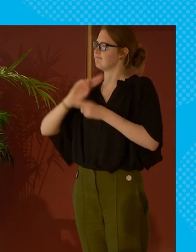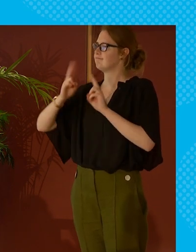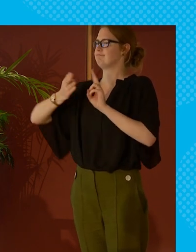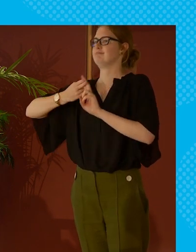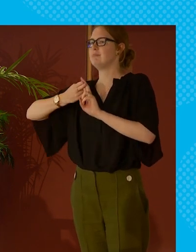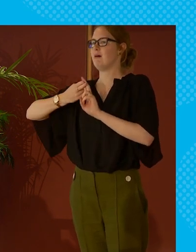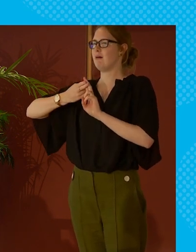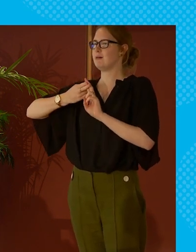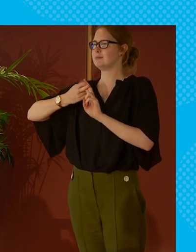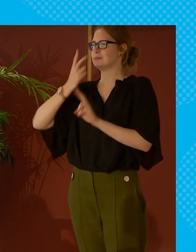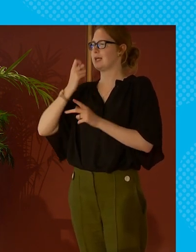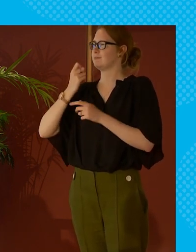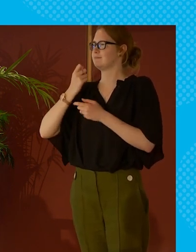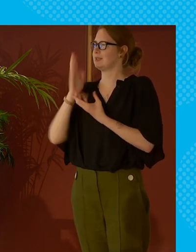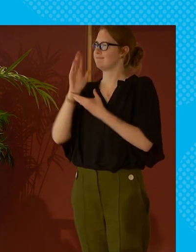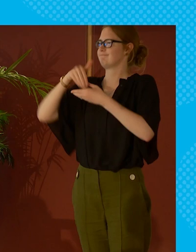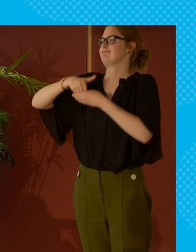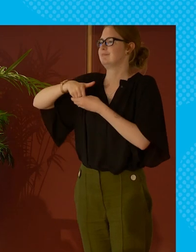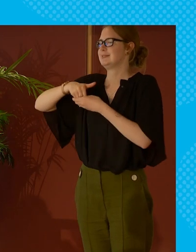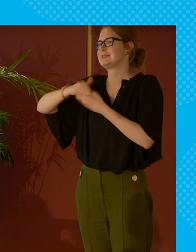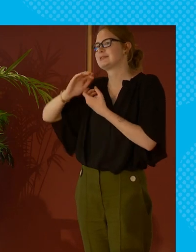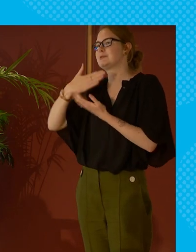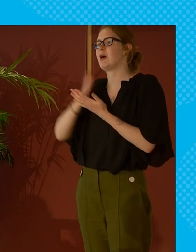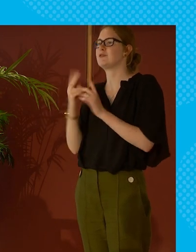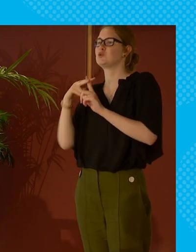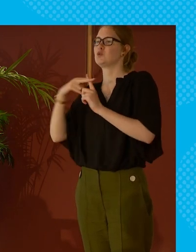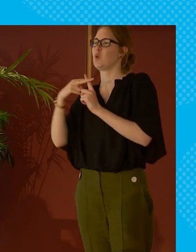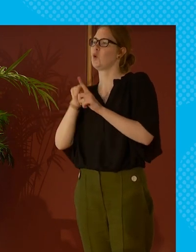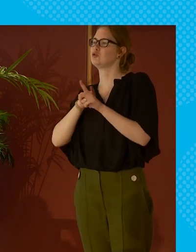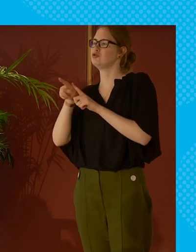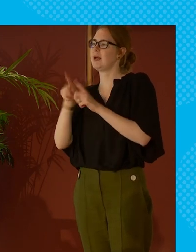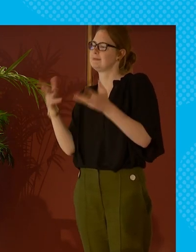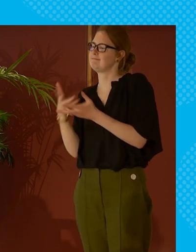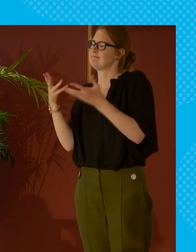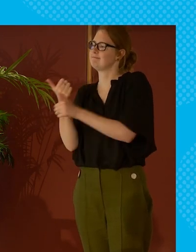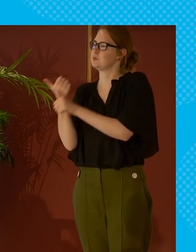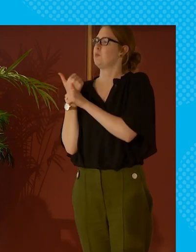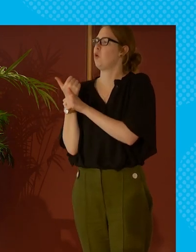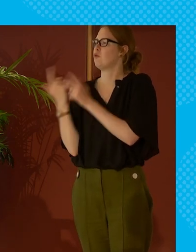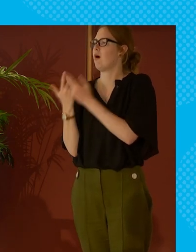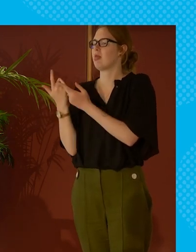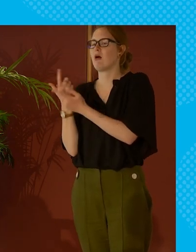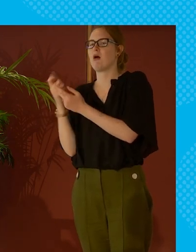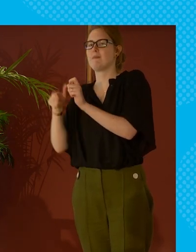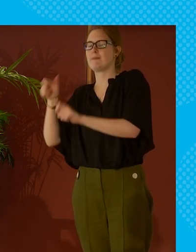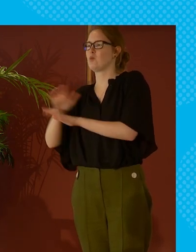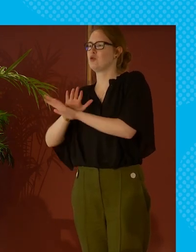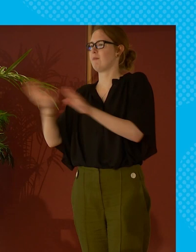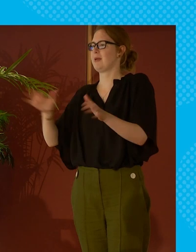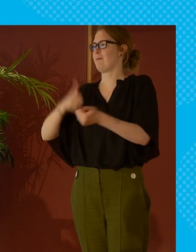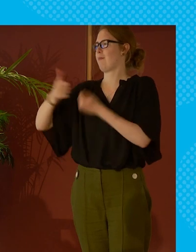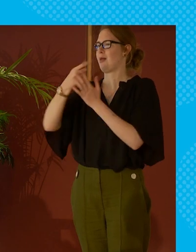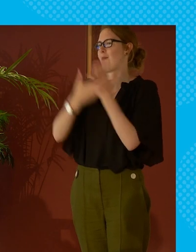stigma is sometimes employed as a tool to garner support for what would otherwise